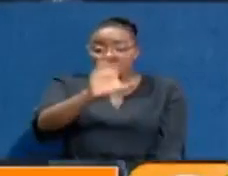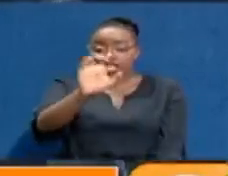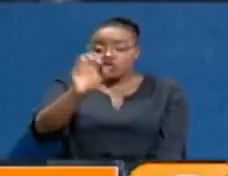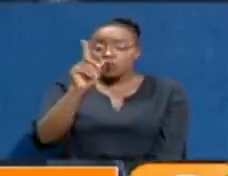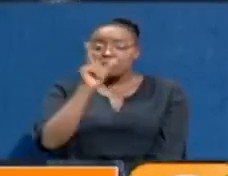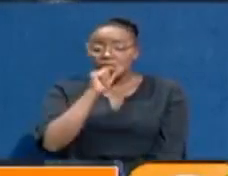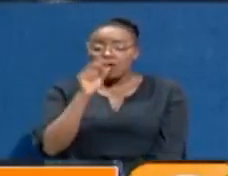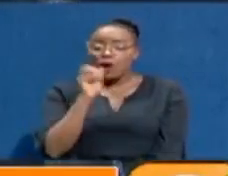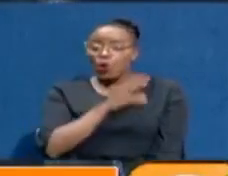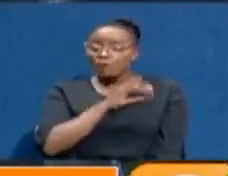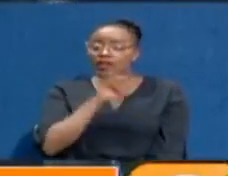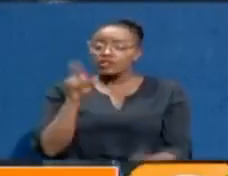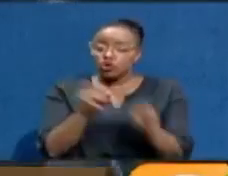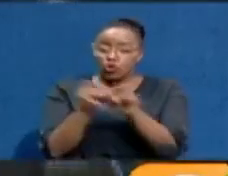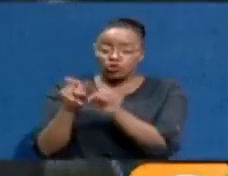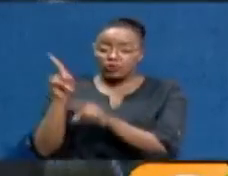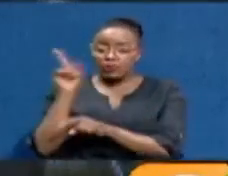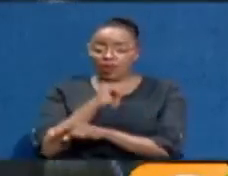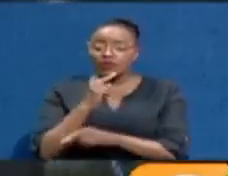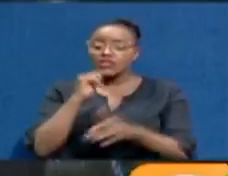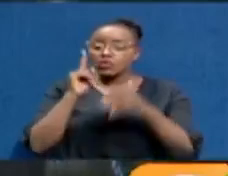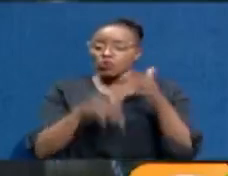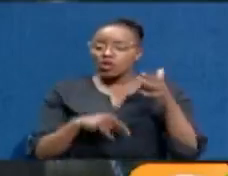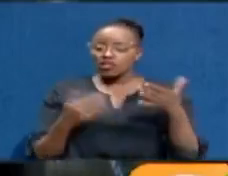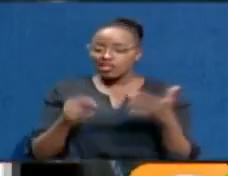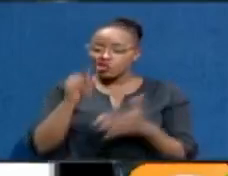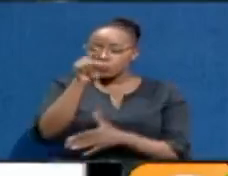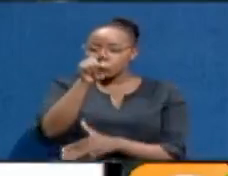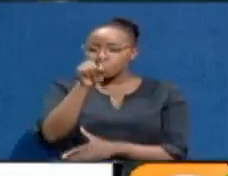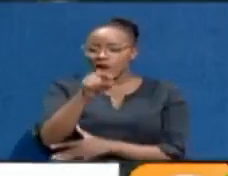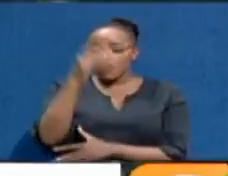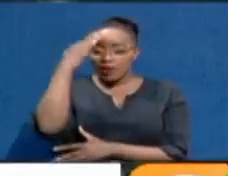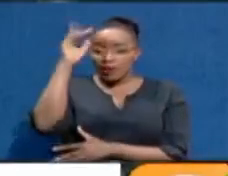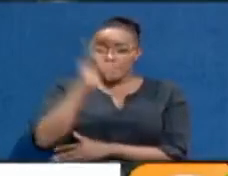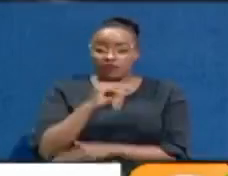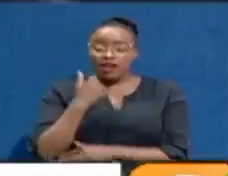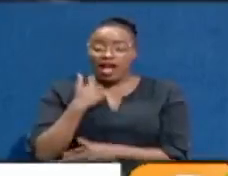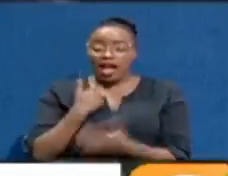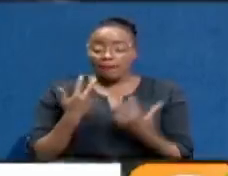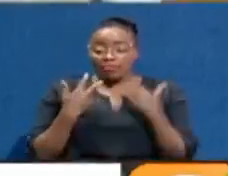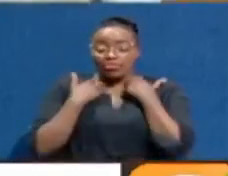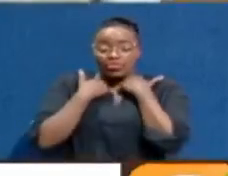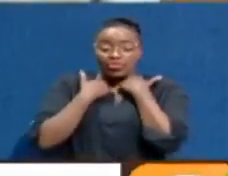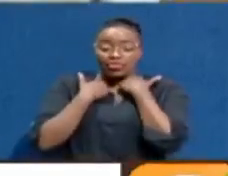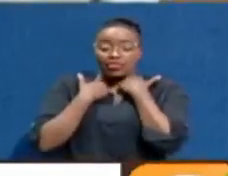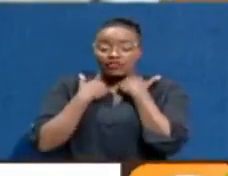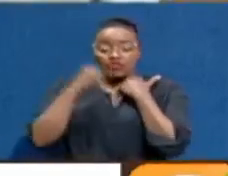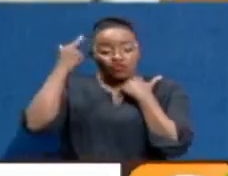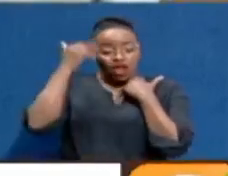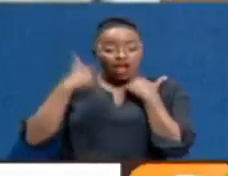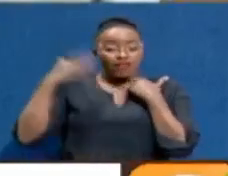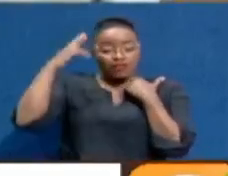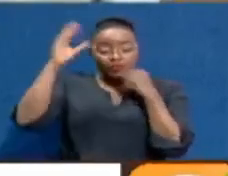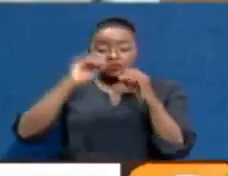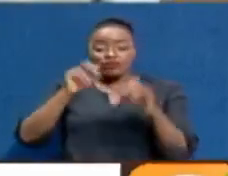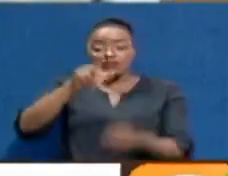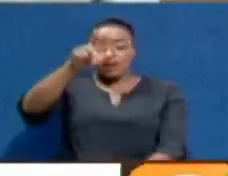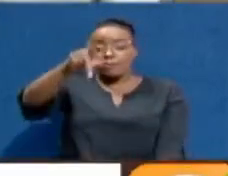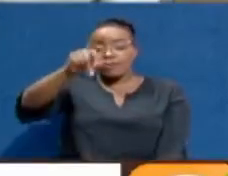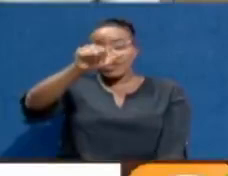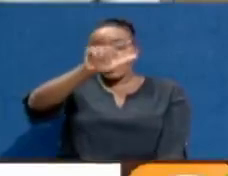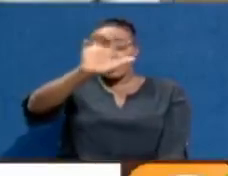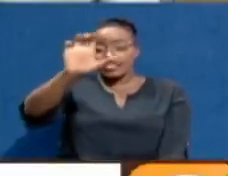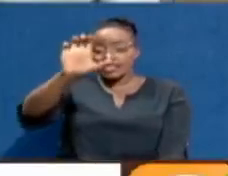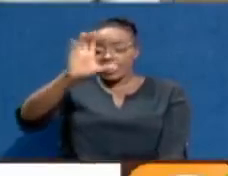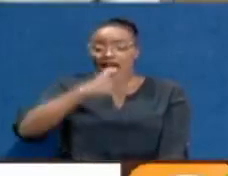even complained to him as well. And I said, you know, I'm being held at ransom for no reason. The Public Investments Committee has